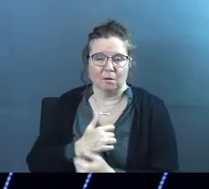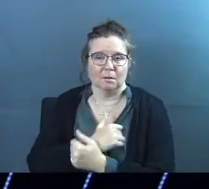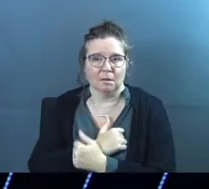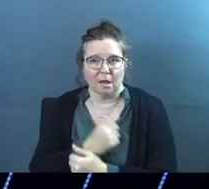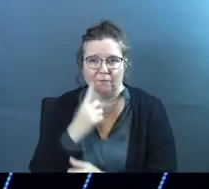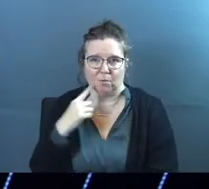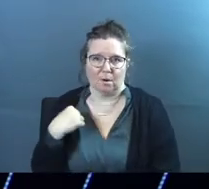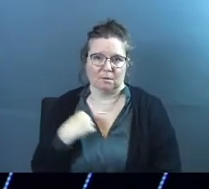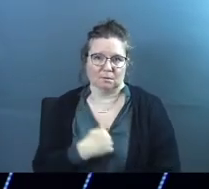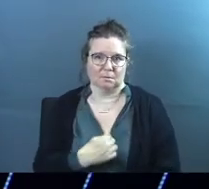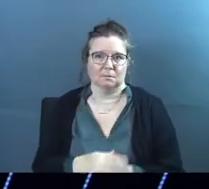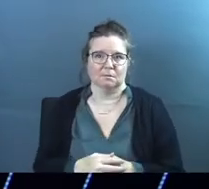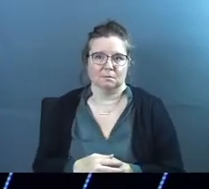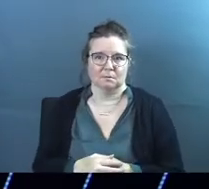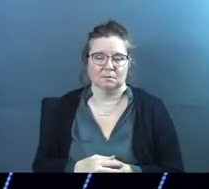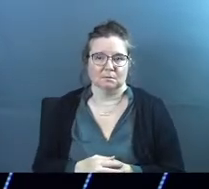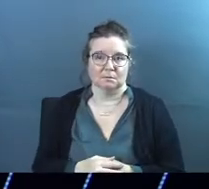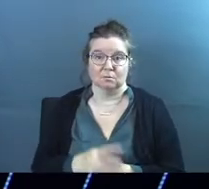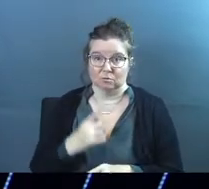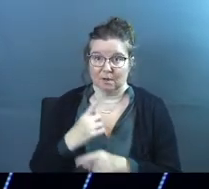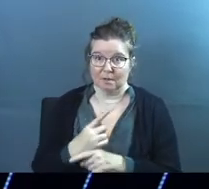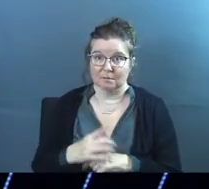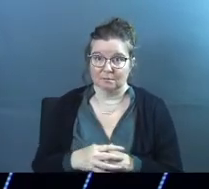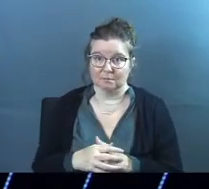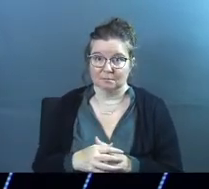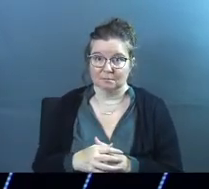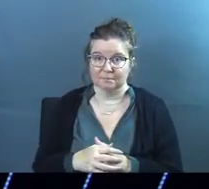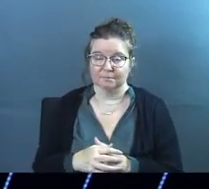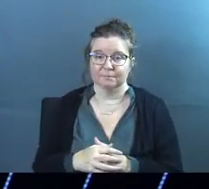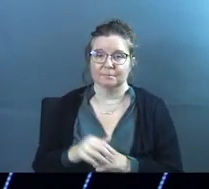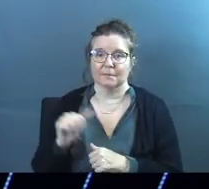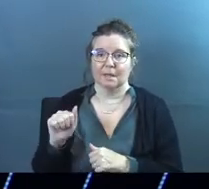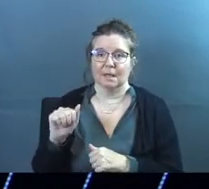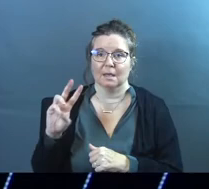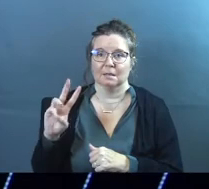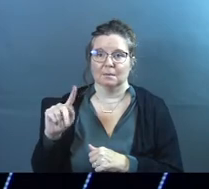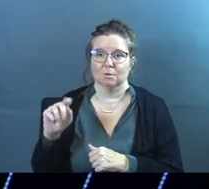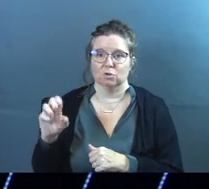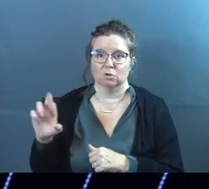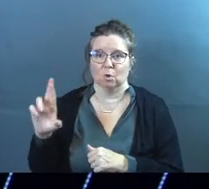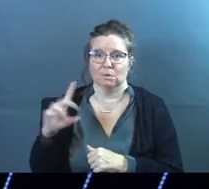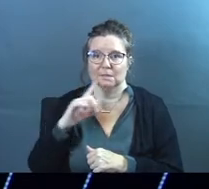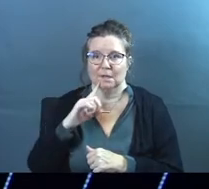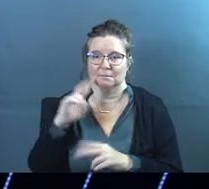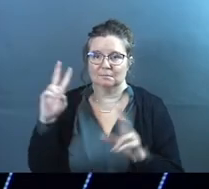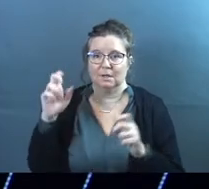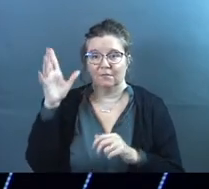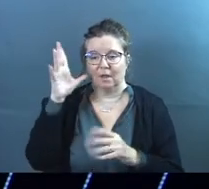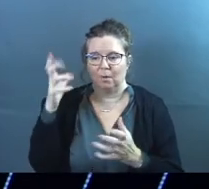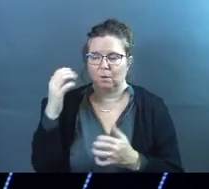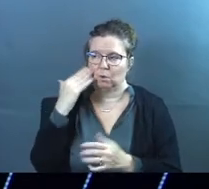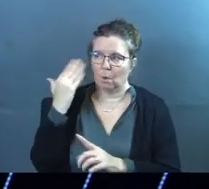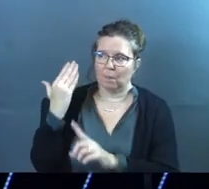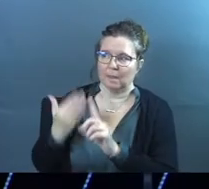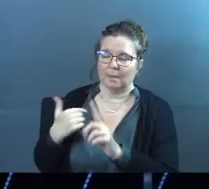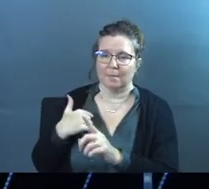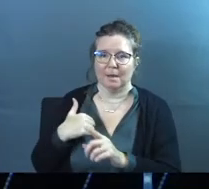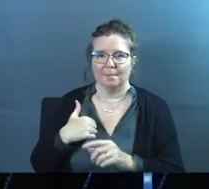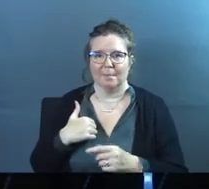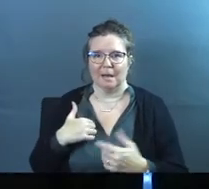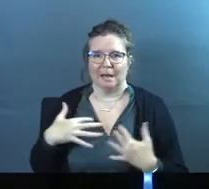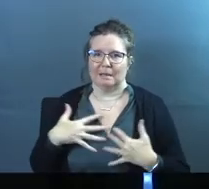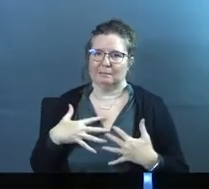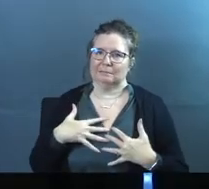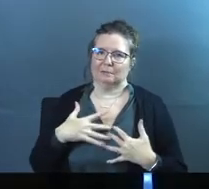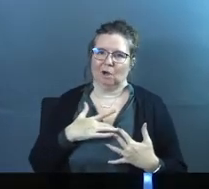love for us, right? A.W. Tozer has this quote. says, Father, I want to know thee, but my coward